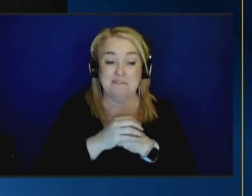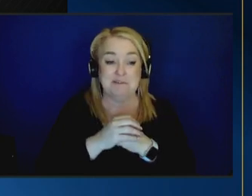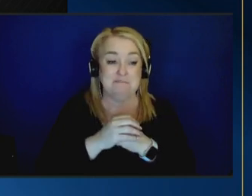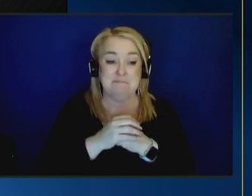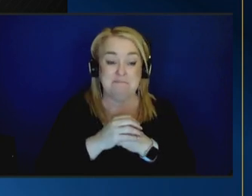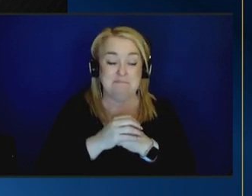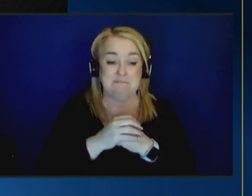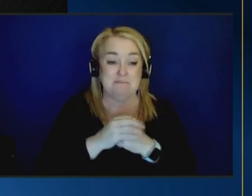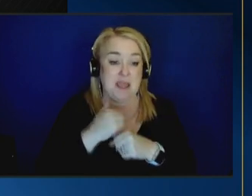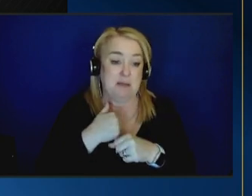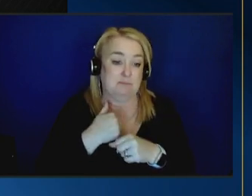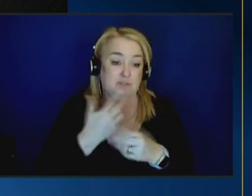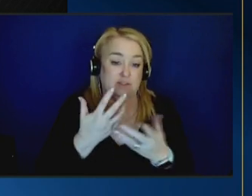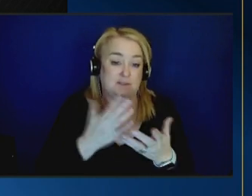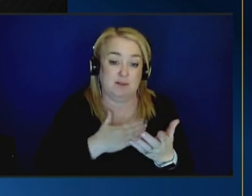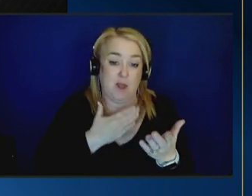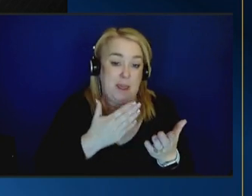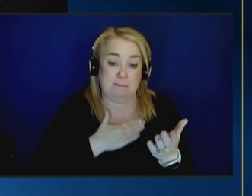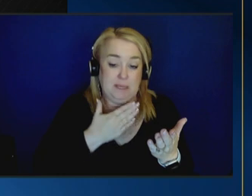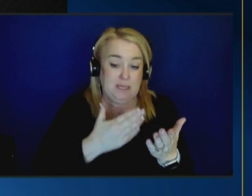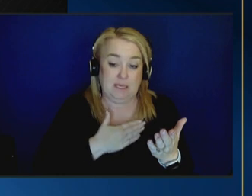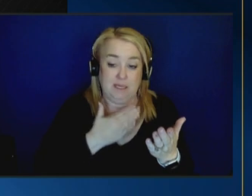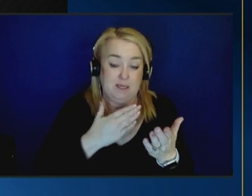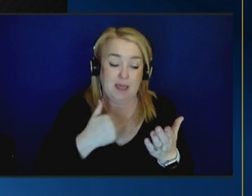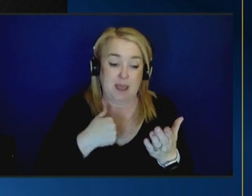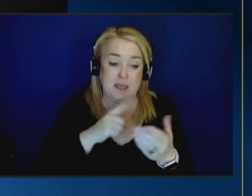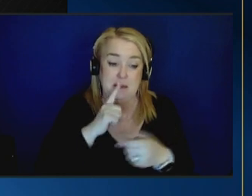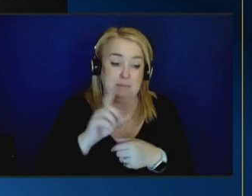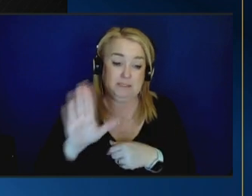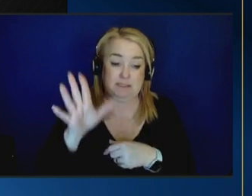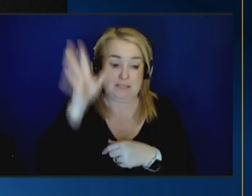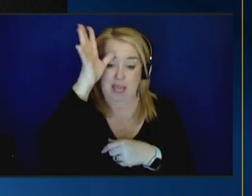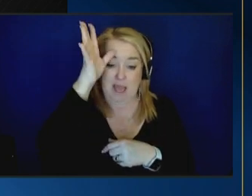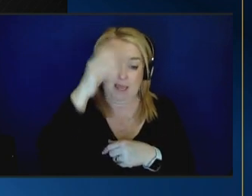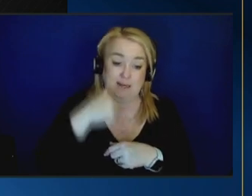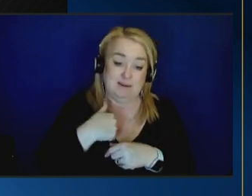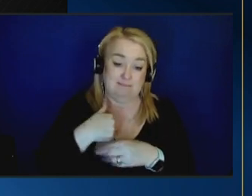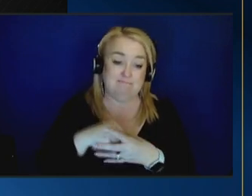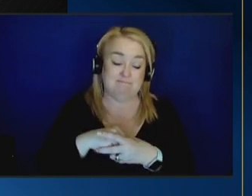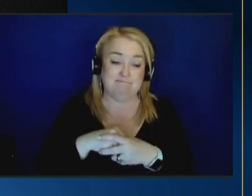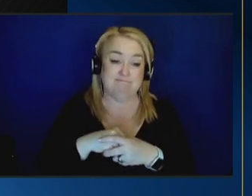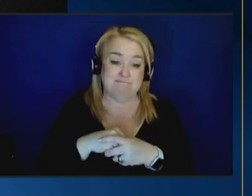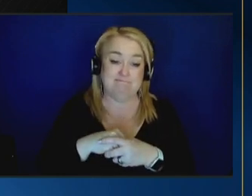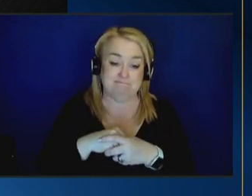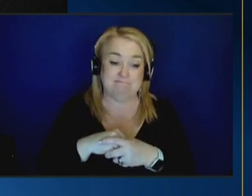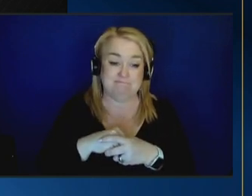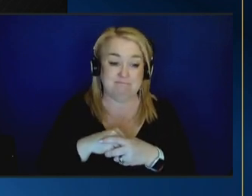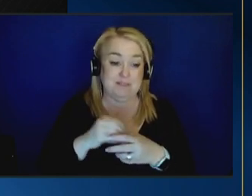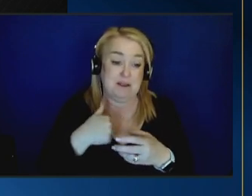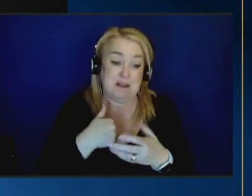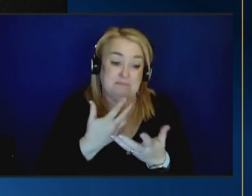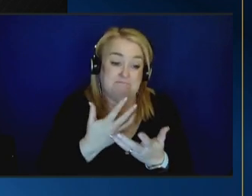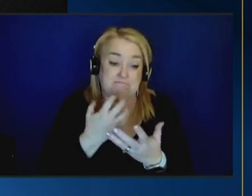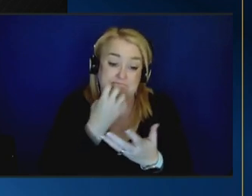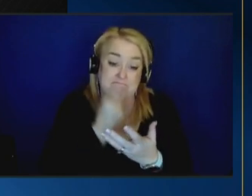i'm just so glad and to be his dad and yeah blessed to have him in my life